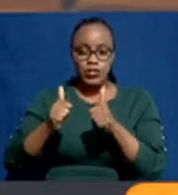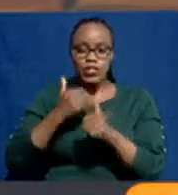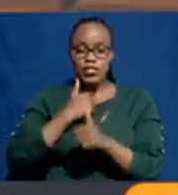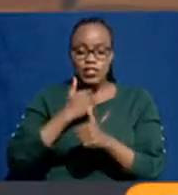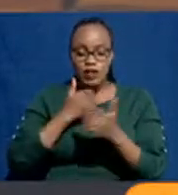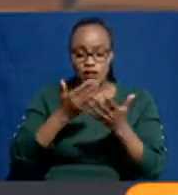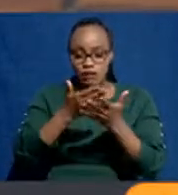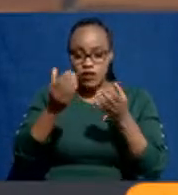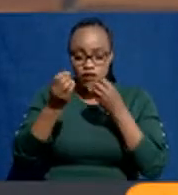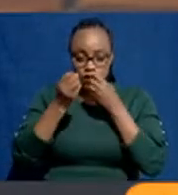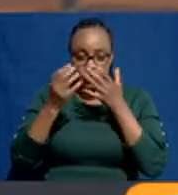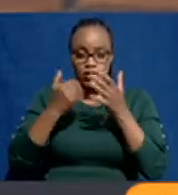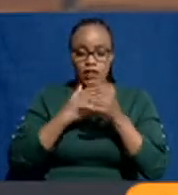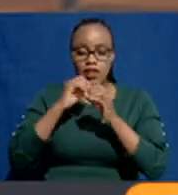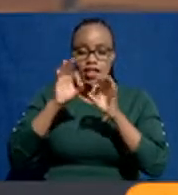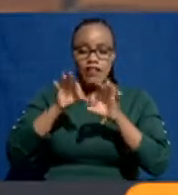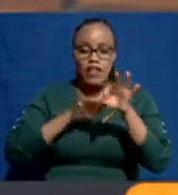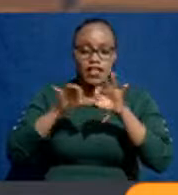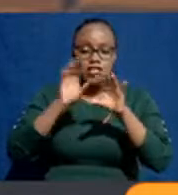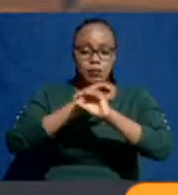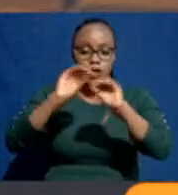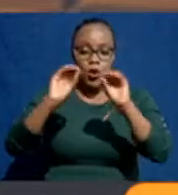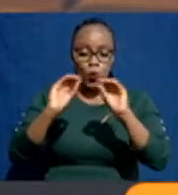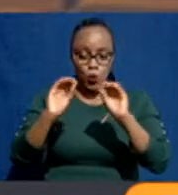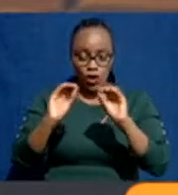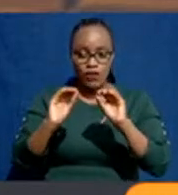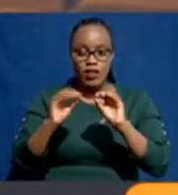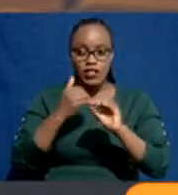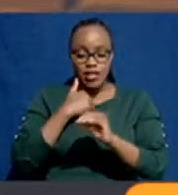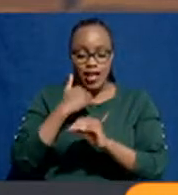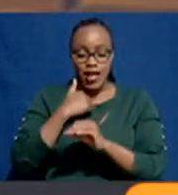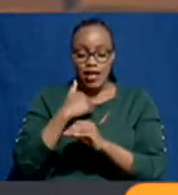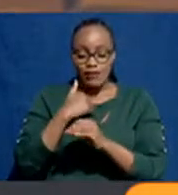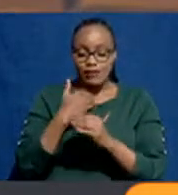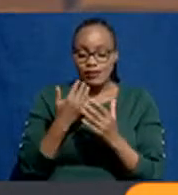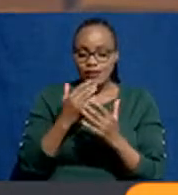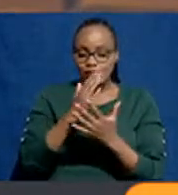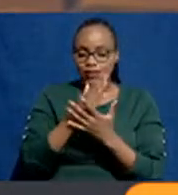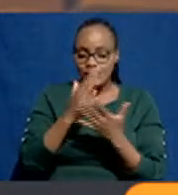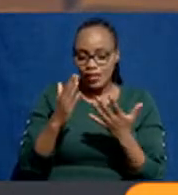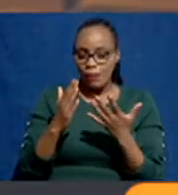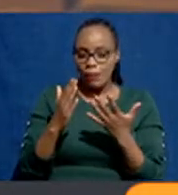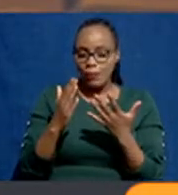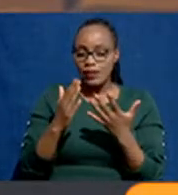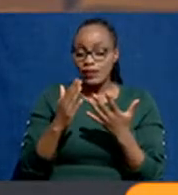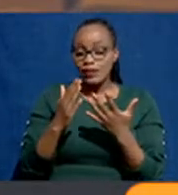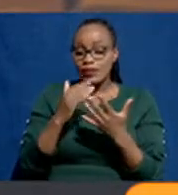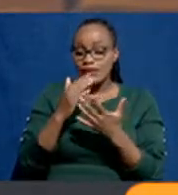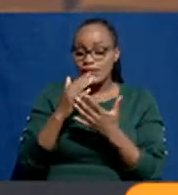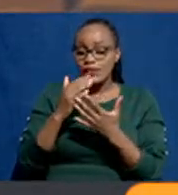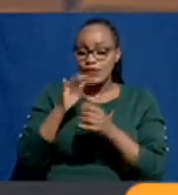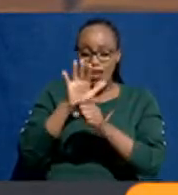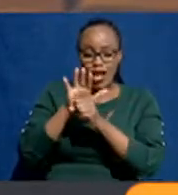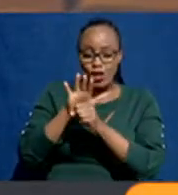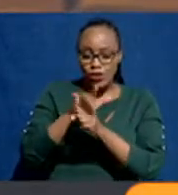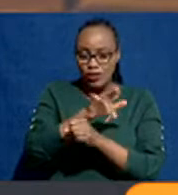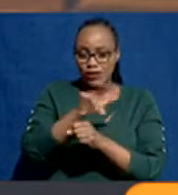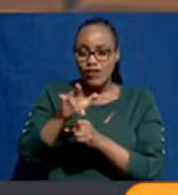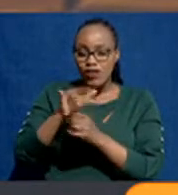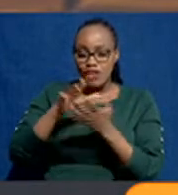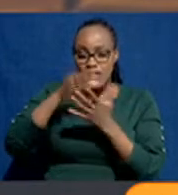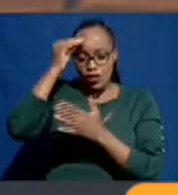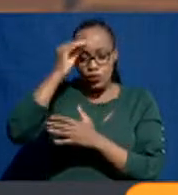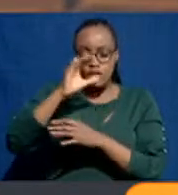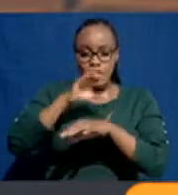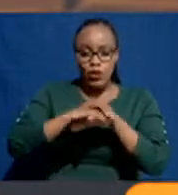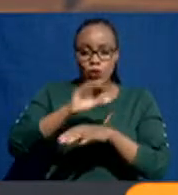out there, when it's not explained, it looks quite alarming. But when you look at the students who had C